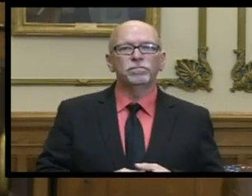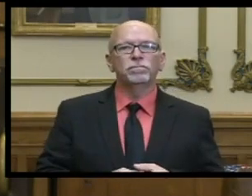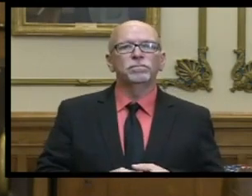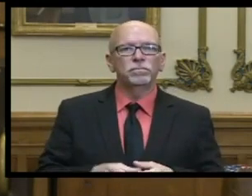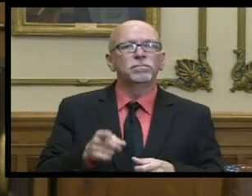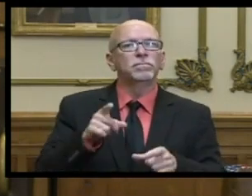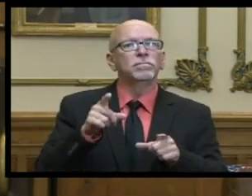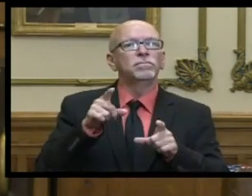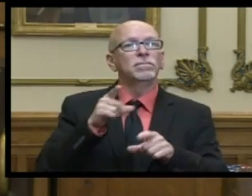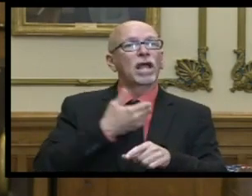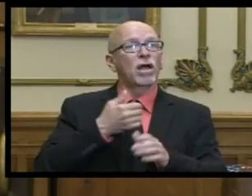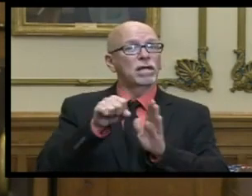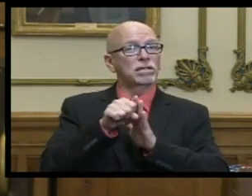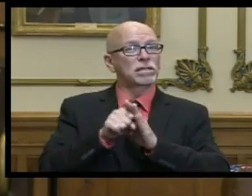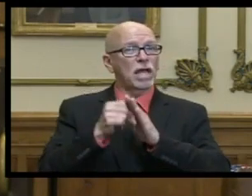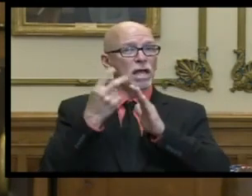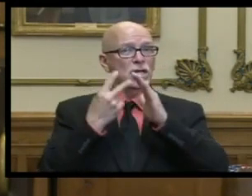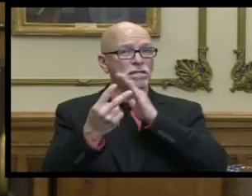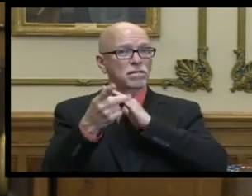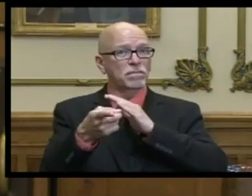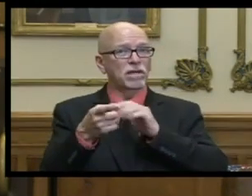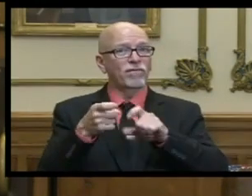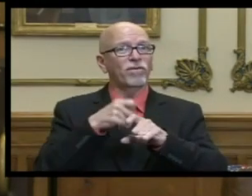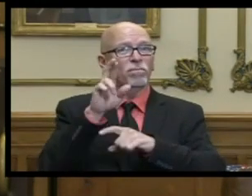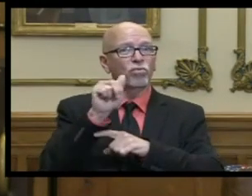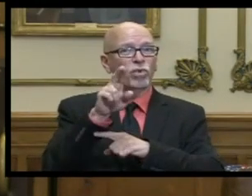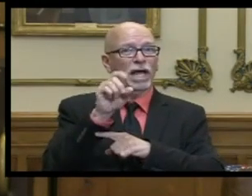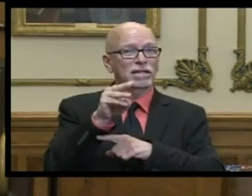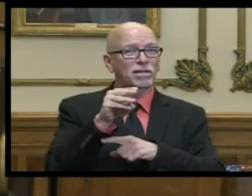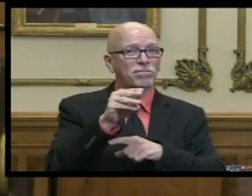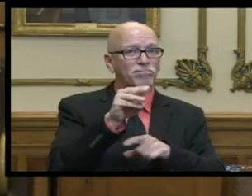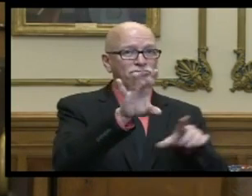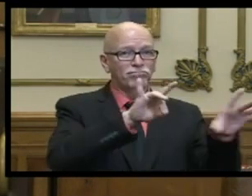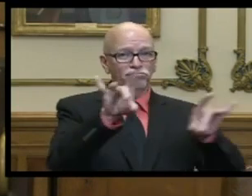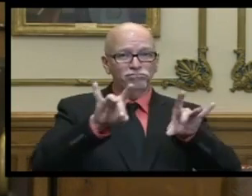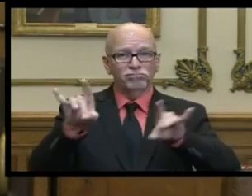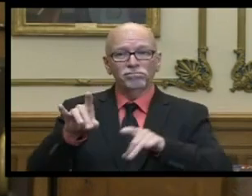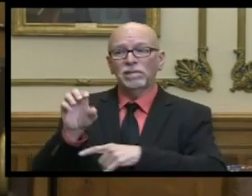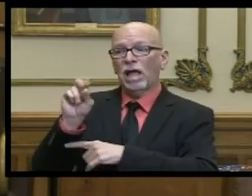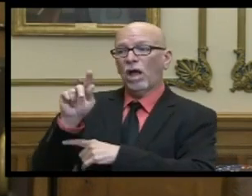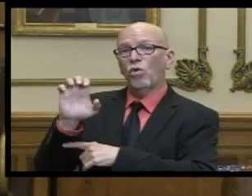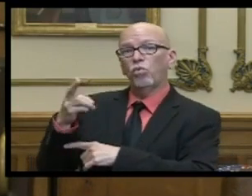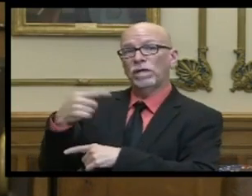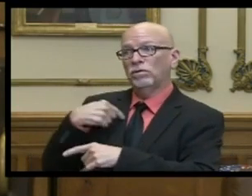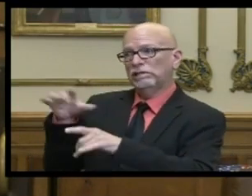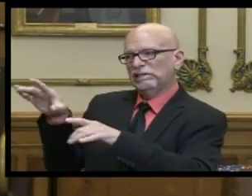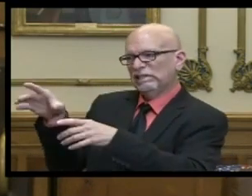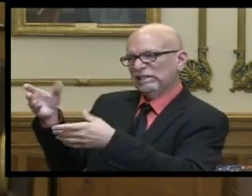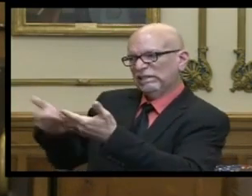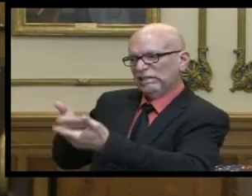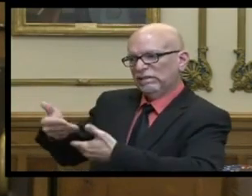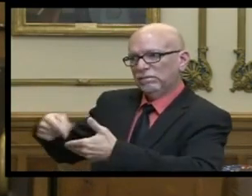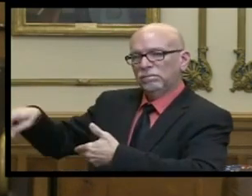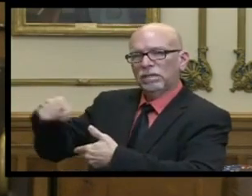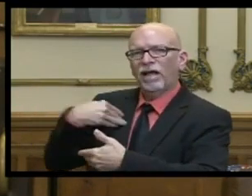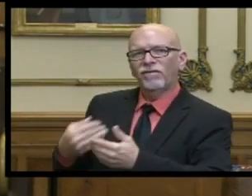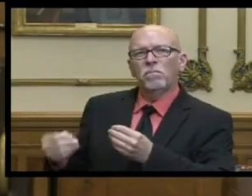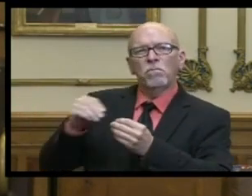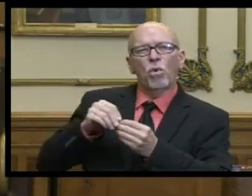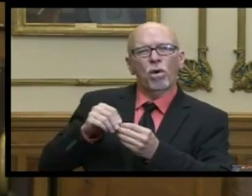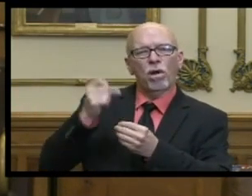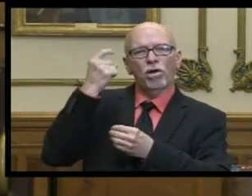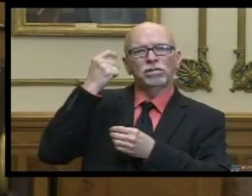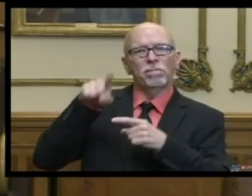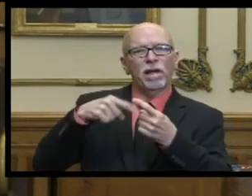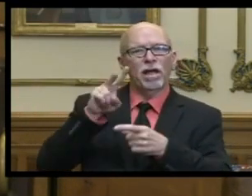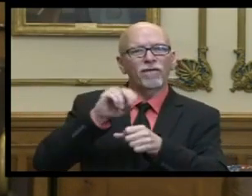our state estimates are derived from the random sample while the outreach samples provide additional insights about the virus's